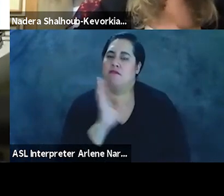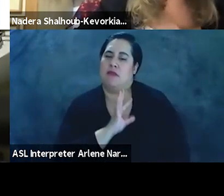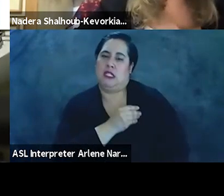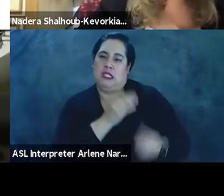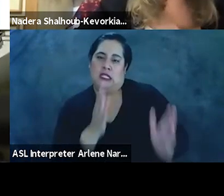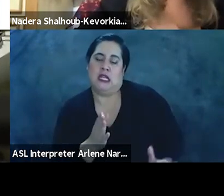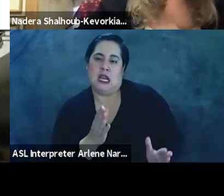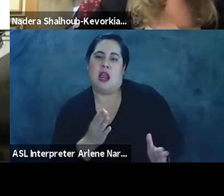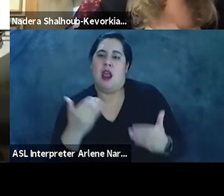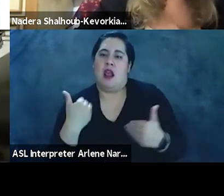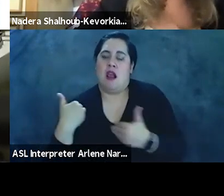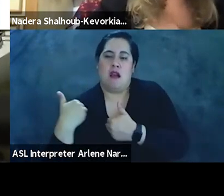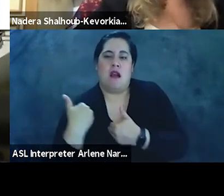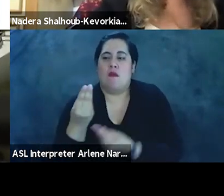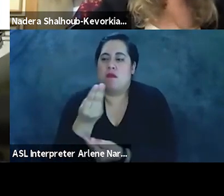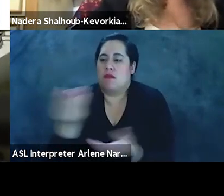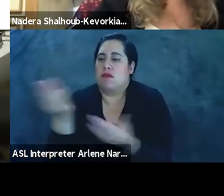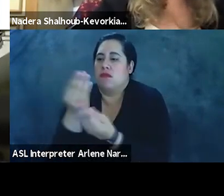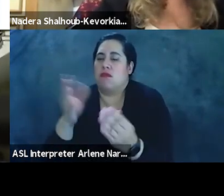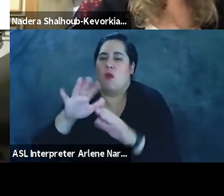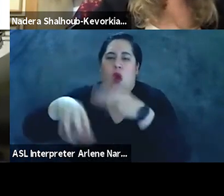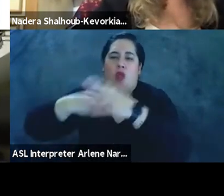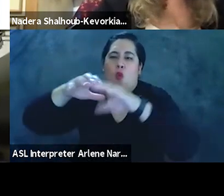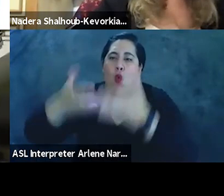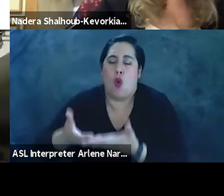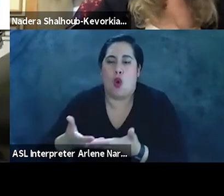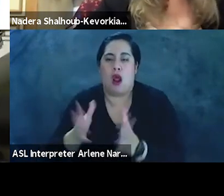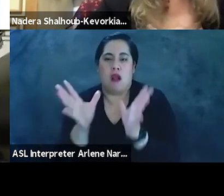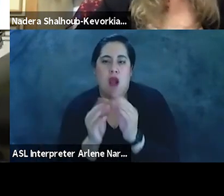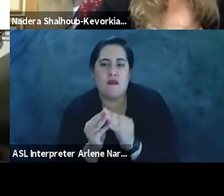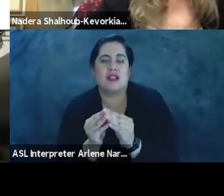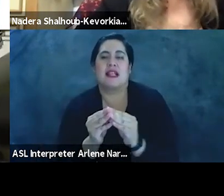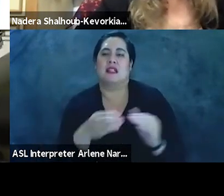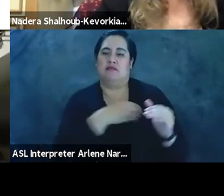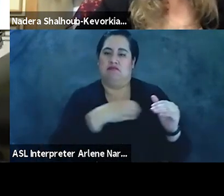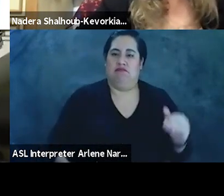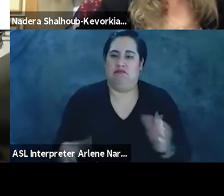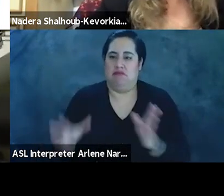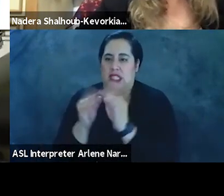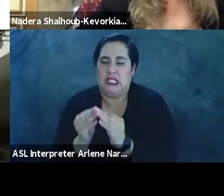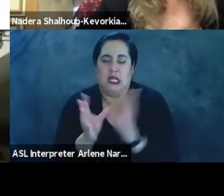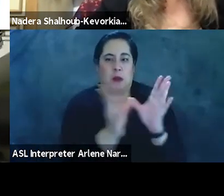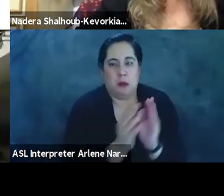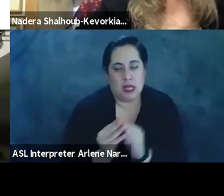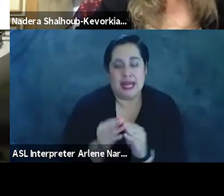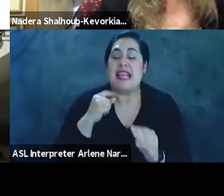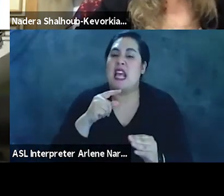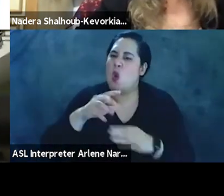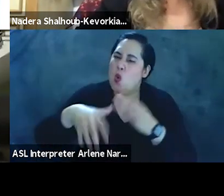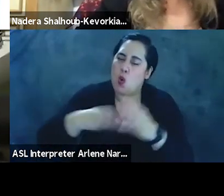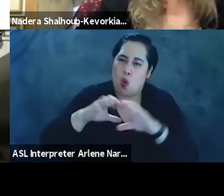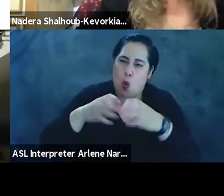carry the Palestinian cause around the world in delegations, at conferences, tournaments, and meetings. A global project that was severely